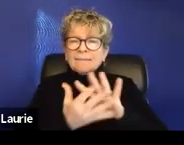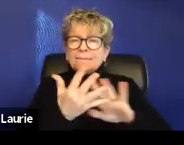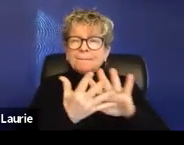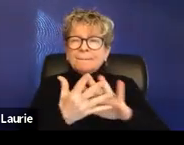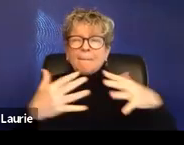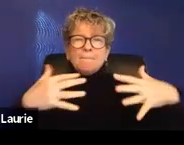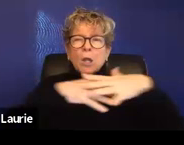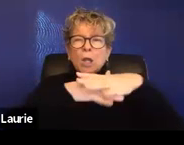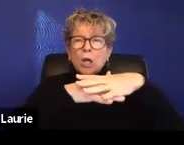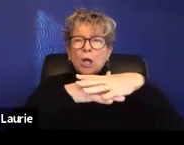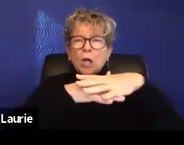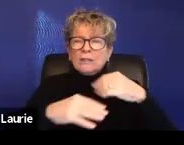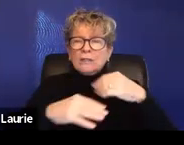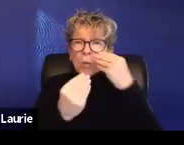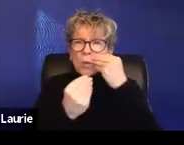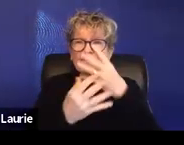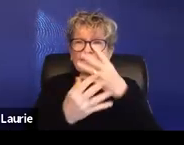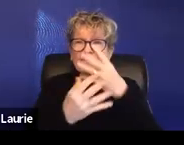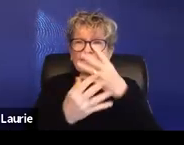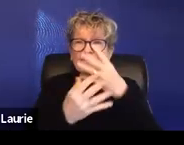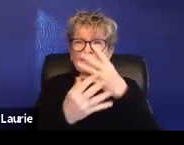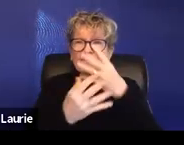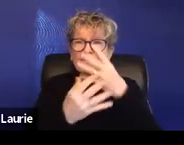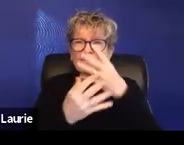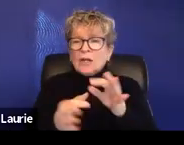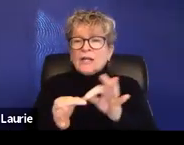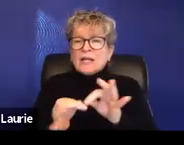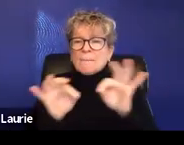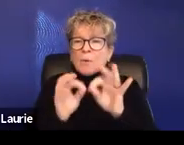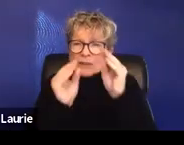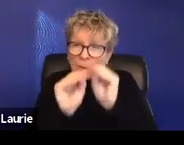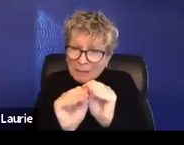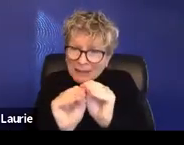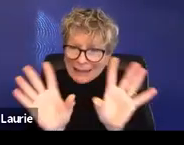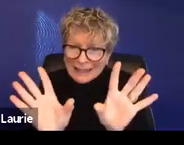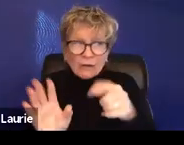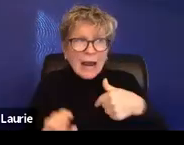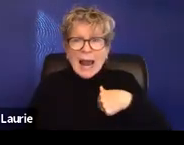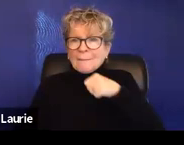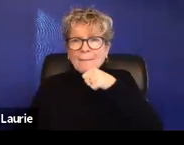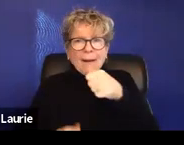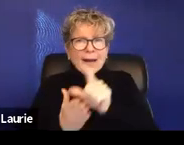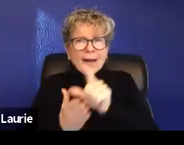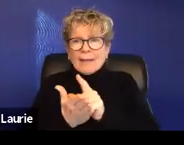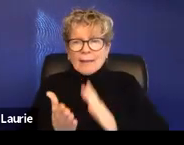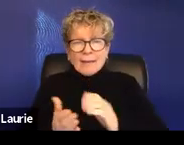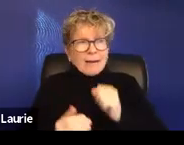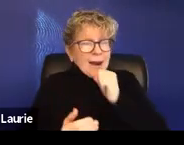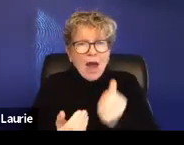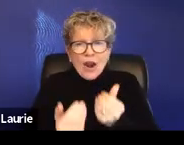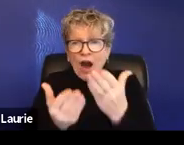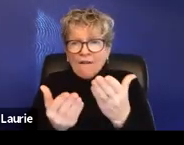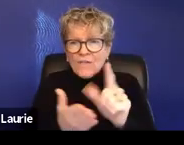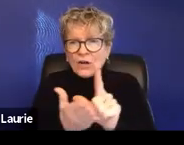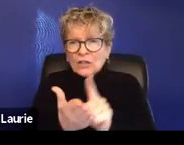So information that you're sharing with them, it's just really important to be clear that you're not an attorney. It's not legal advice, but this